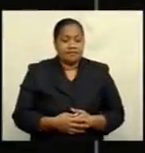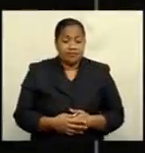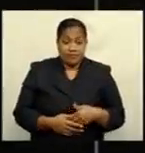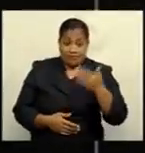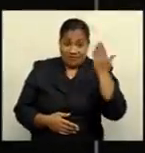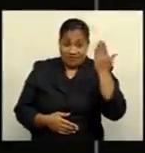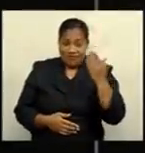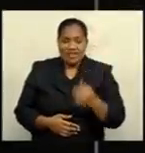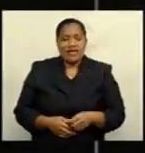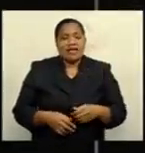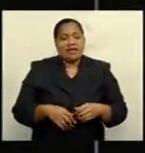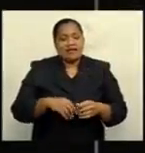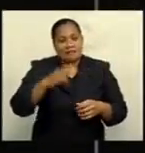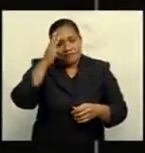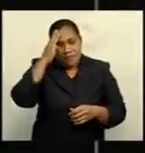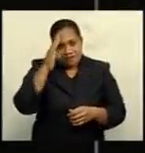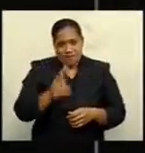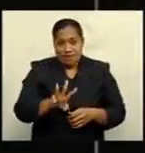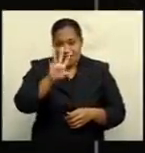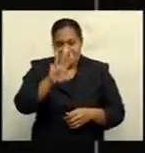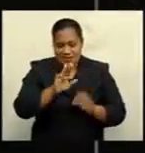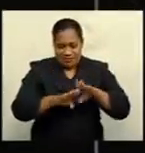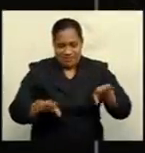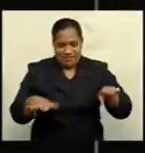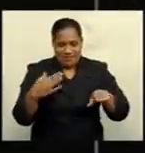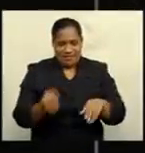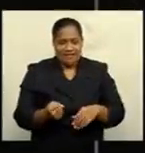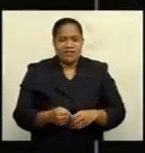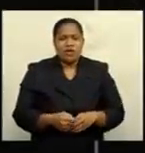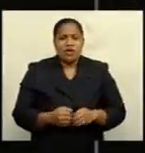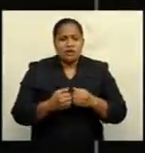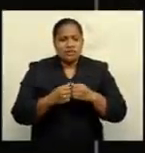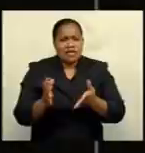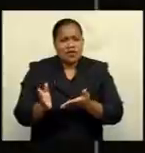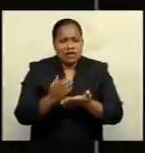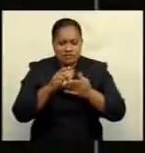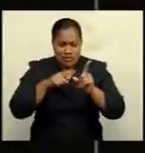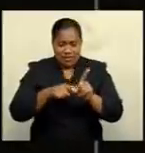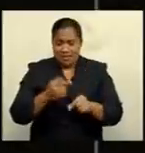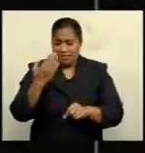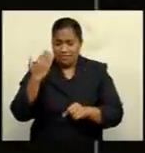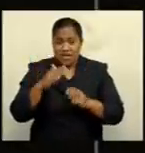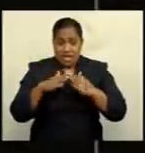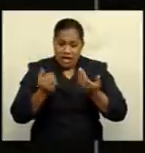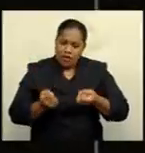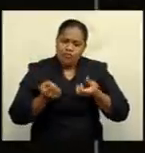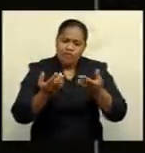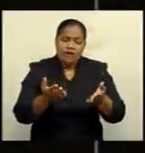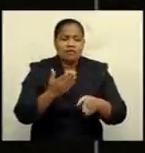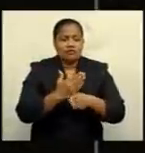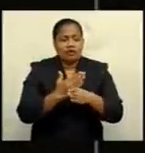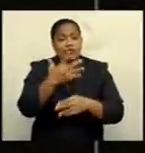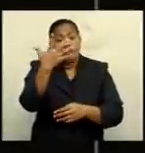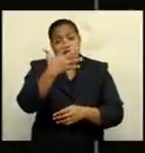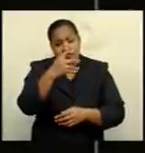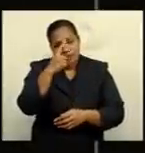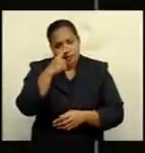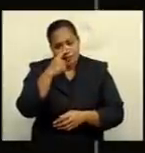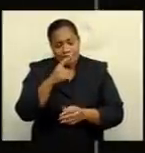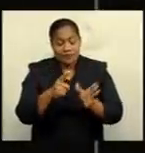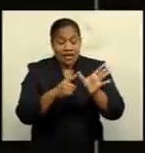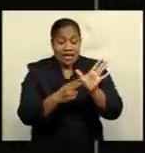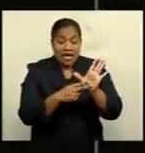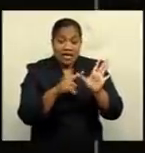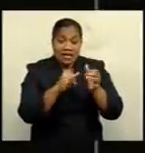business, Lewa Nimbale Cultural Collection a year ago is now providing jobs to 15 people. Anaseni Lewa Wai